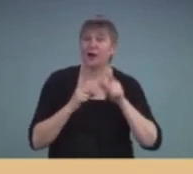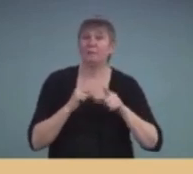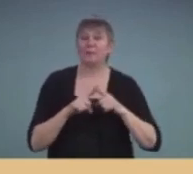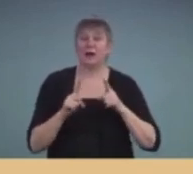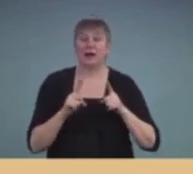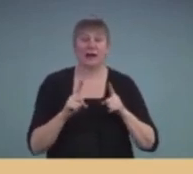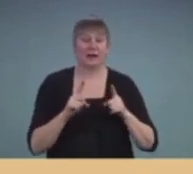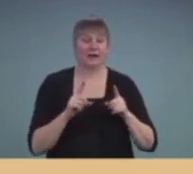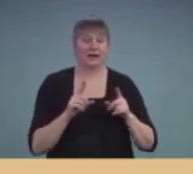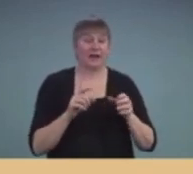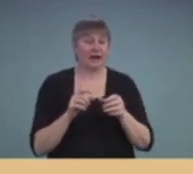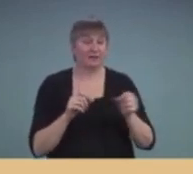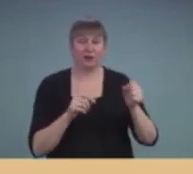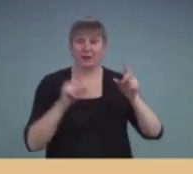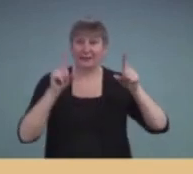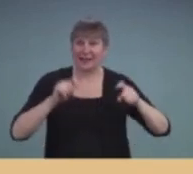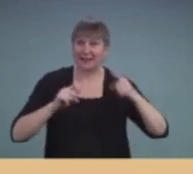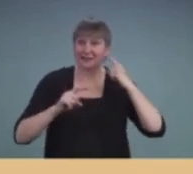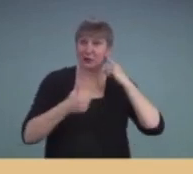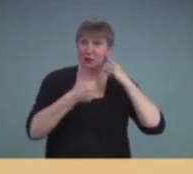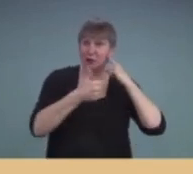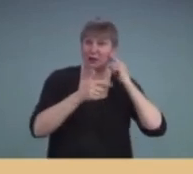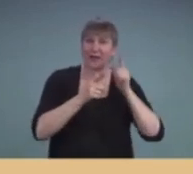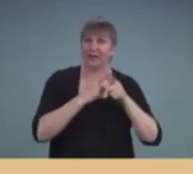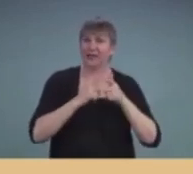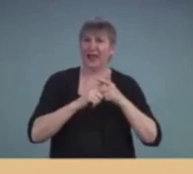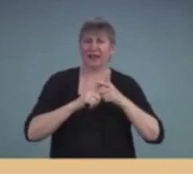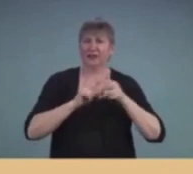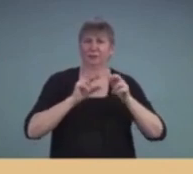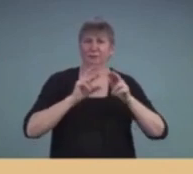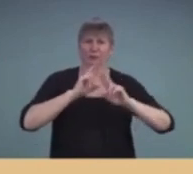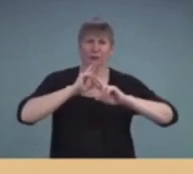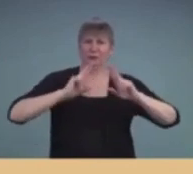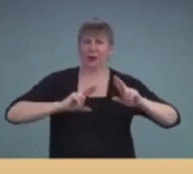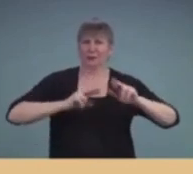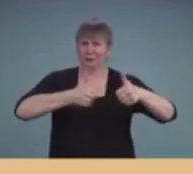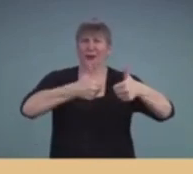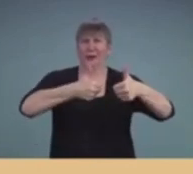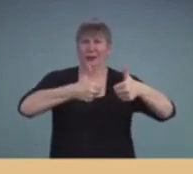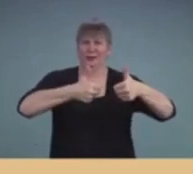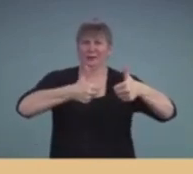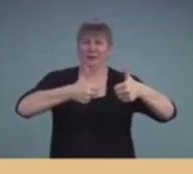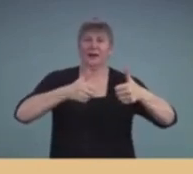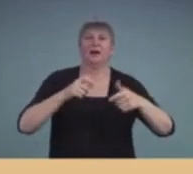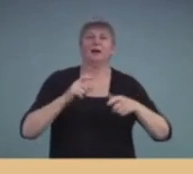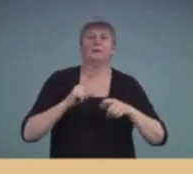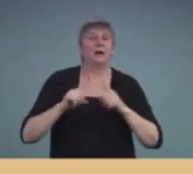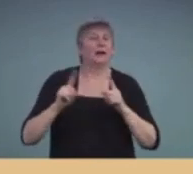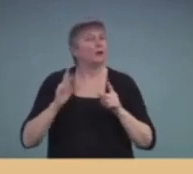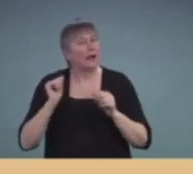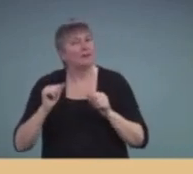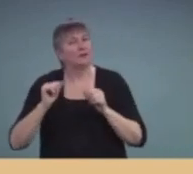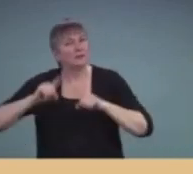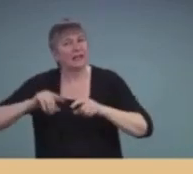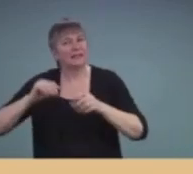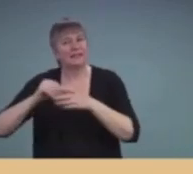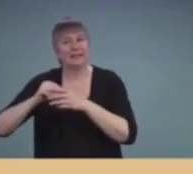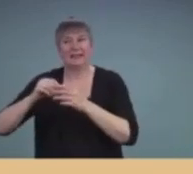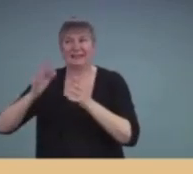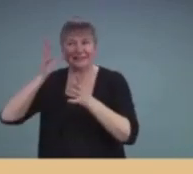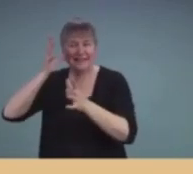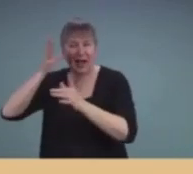and test the good ear, you're going to get pretty decent results. So you have to test them, you know, kind of in sound field to get the impact of